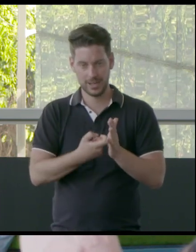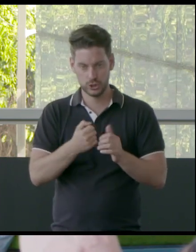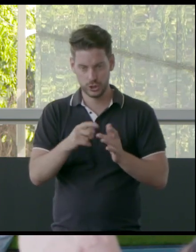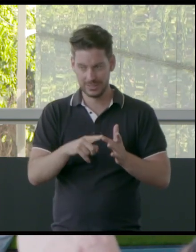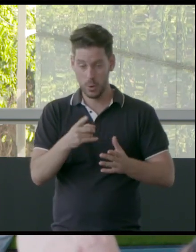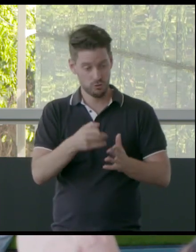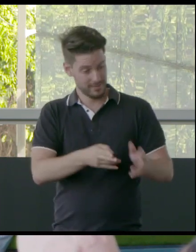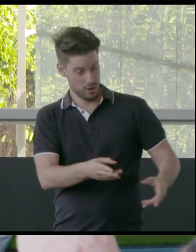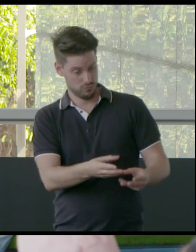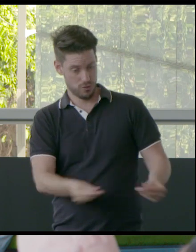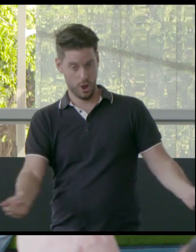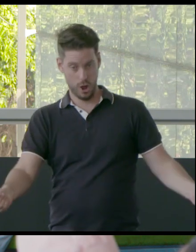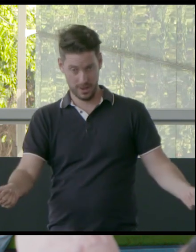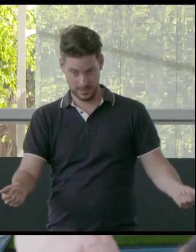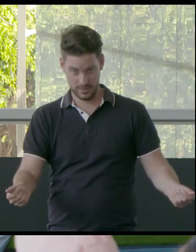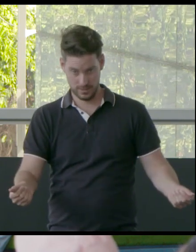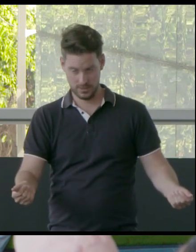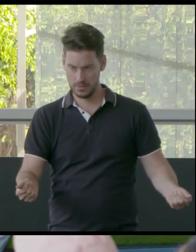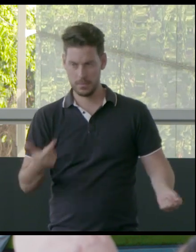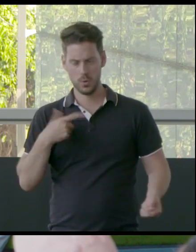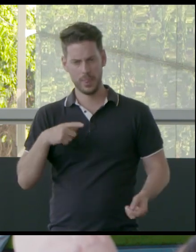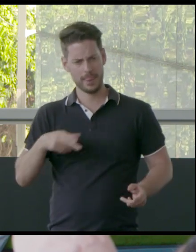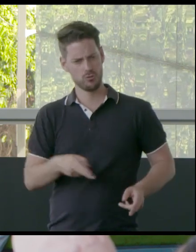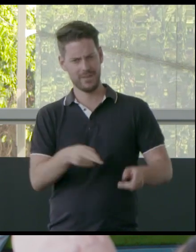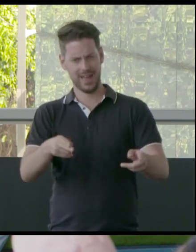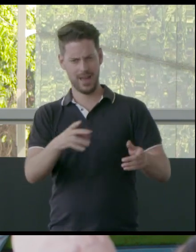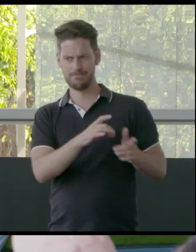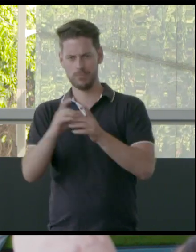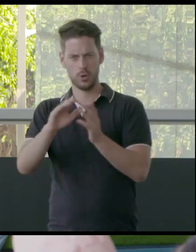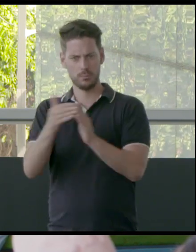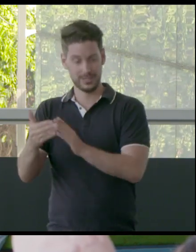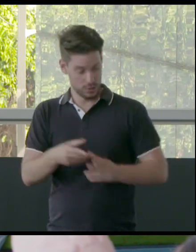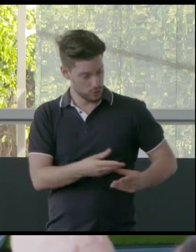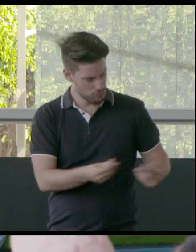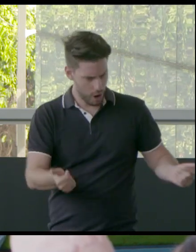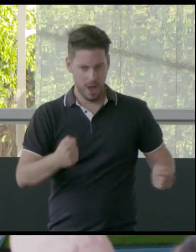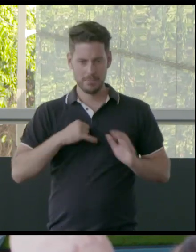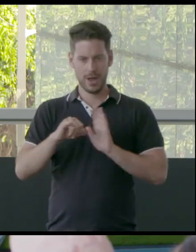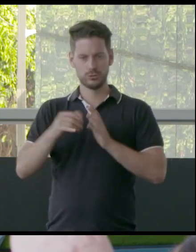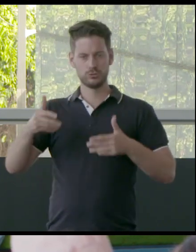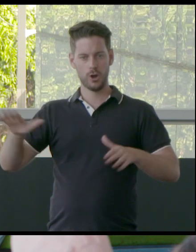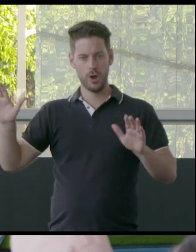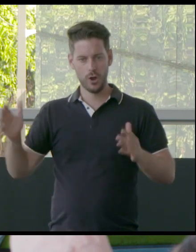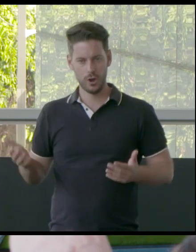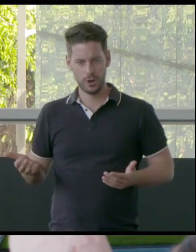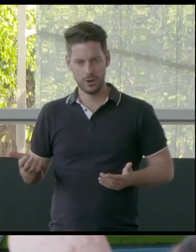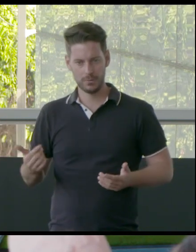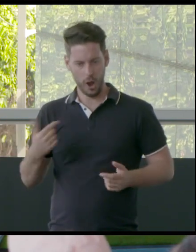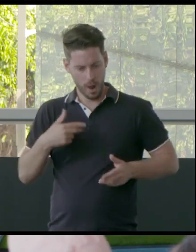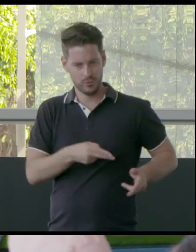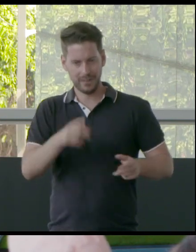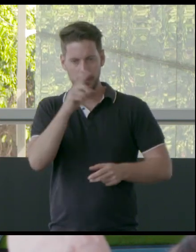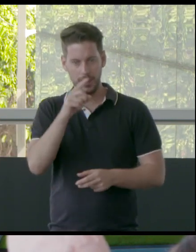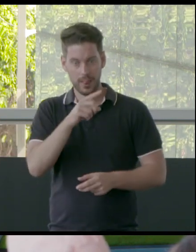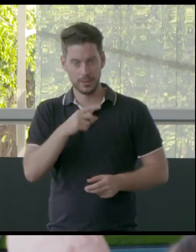river, when the river dries up, because the river defines who they are, they lose their identity. So if they can't keep the river